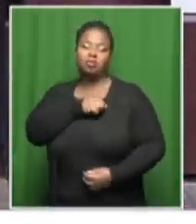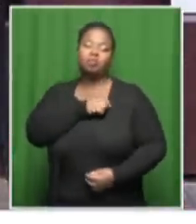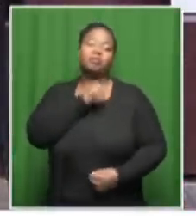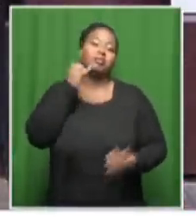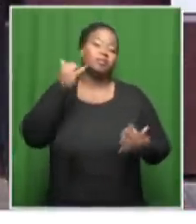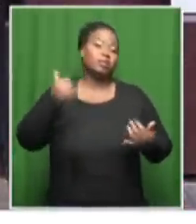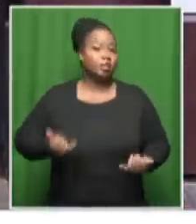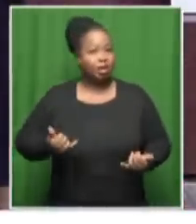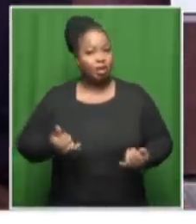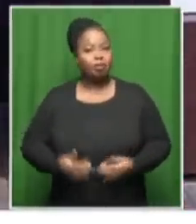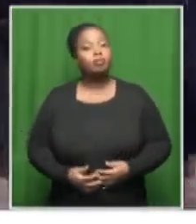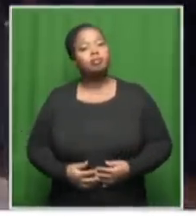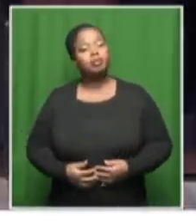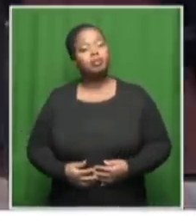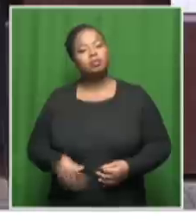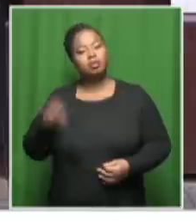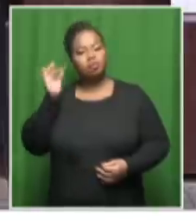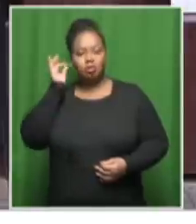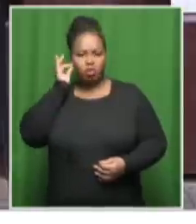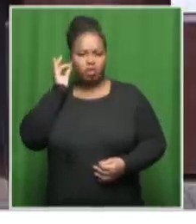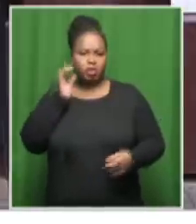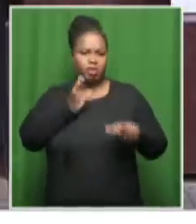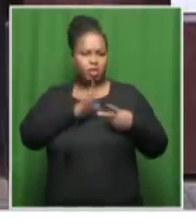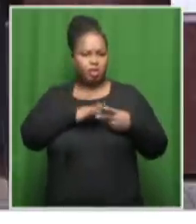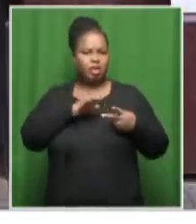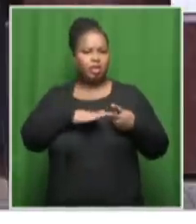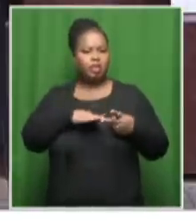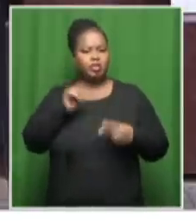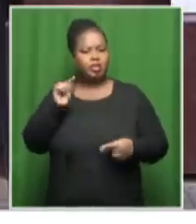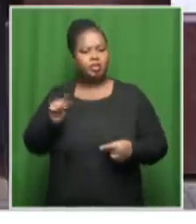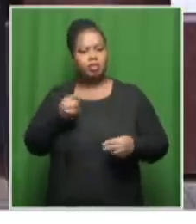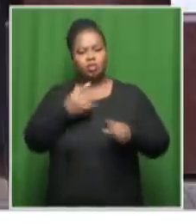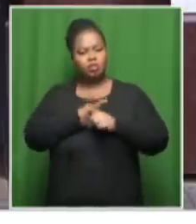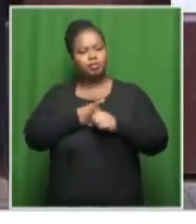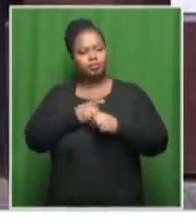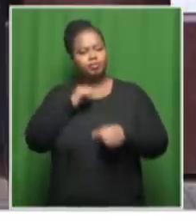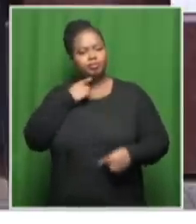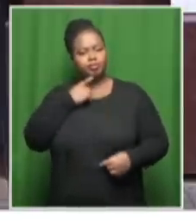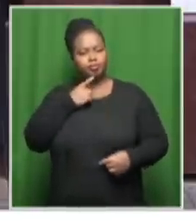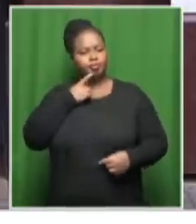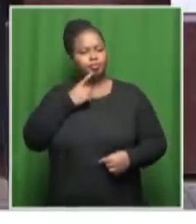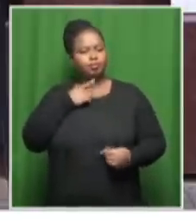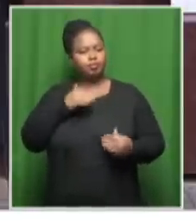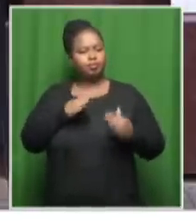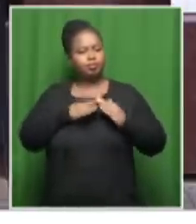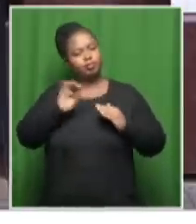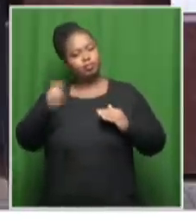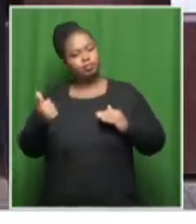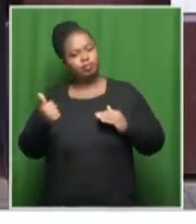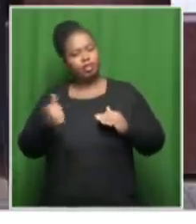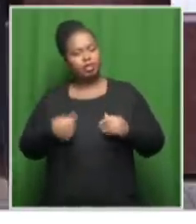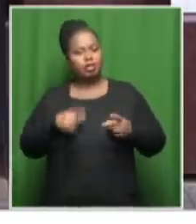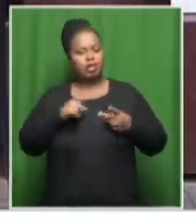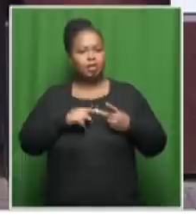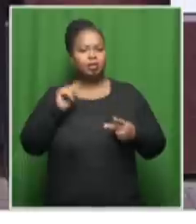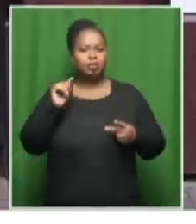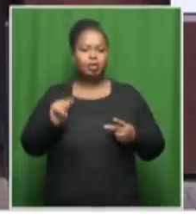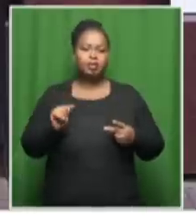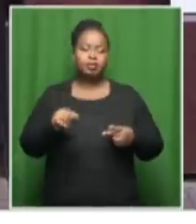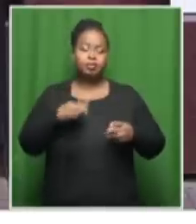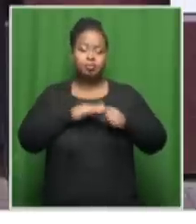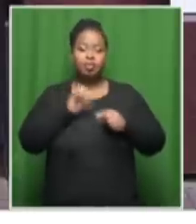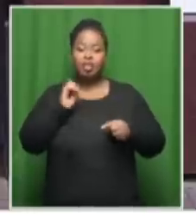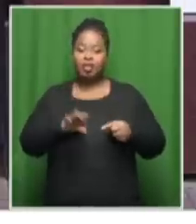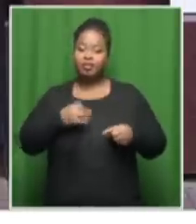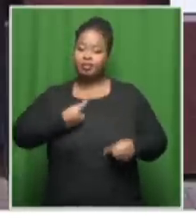at this particular point we'll hear a lot about what sounds were heard, what was the intervention of neighbors and also if he did not